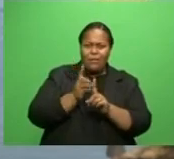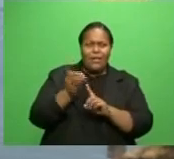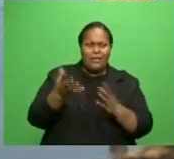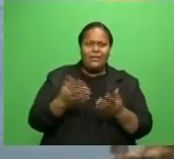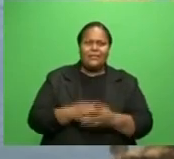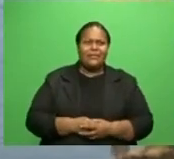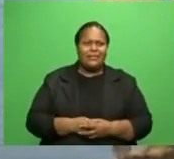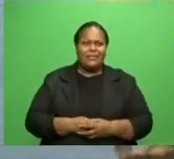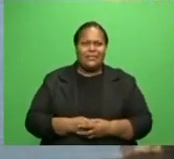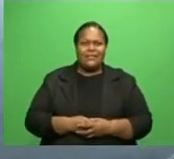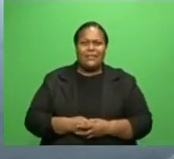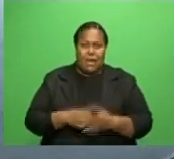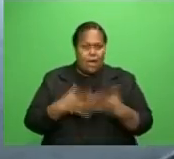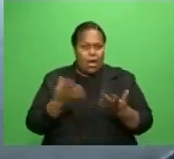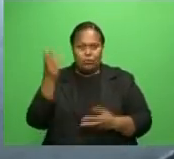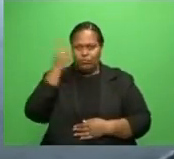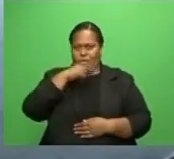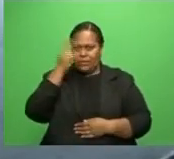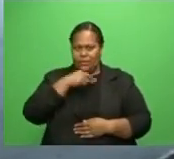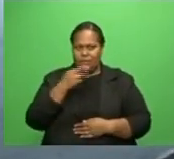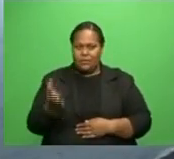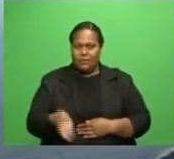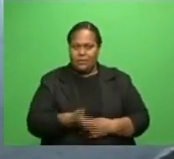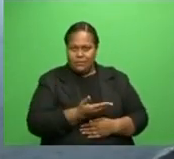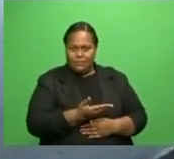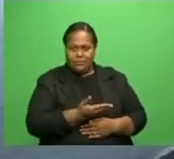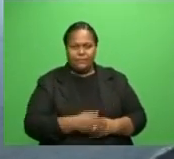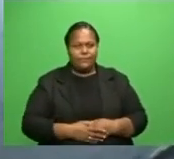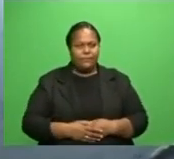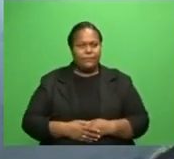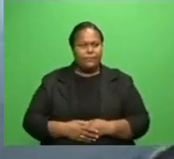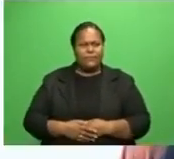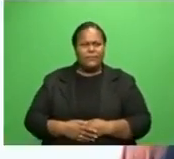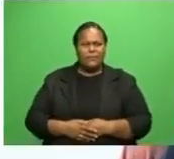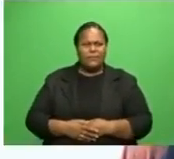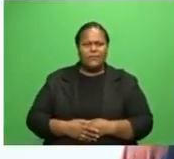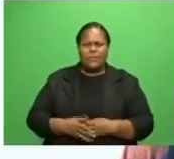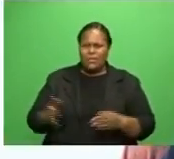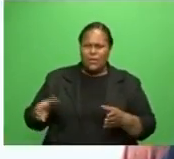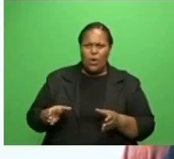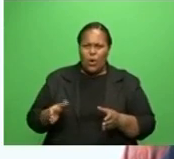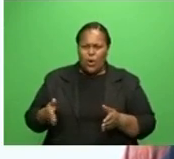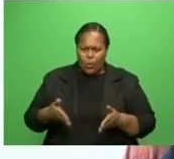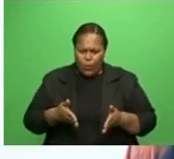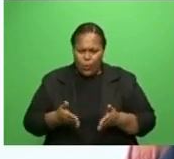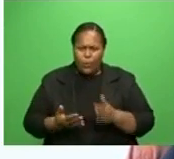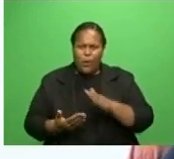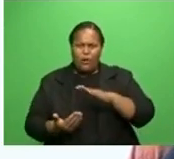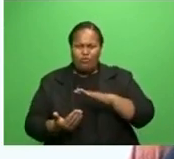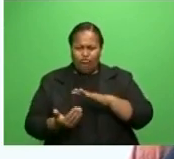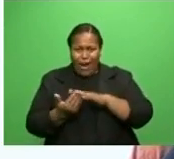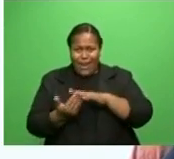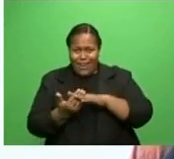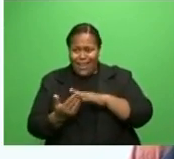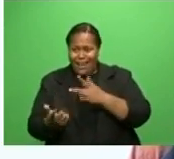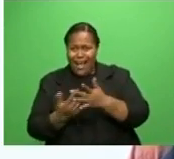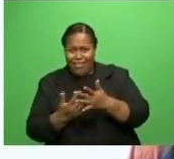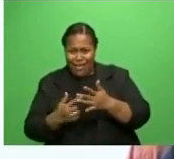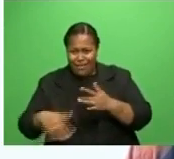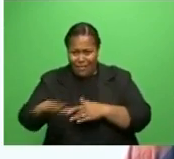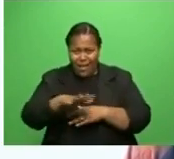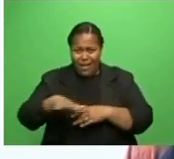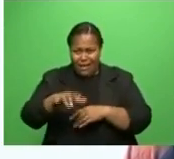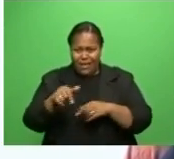existence. It's in this regard that the ministry of waterways and environment collaboratively are working together to ensure that our coastal